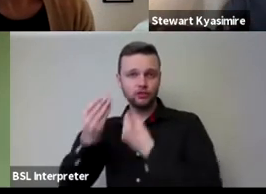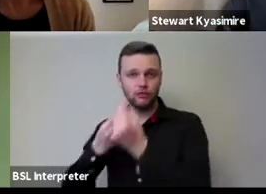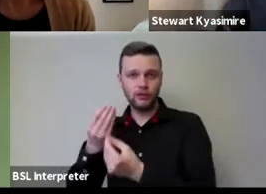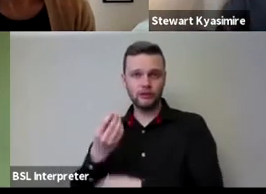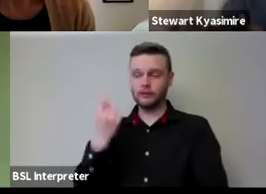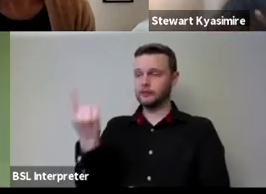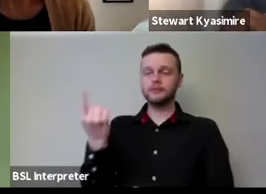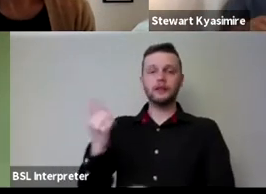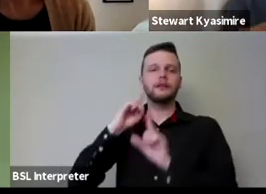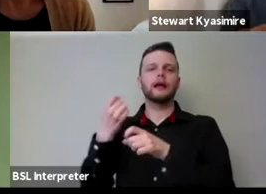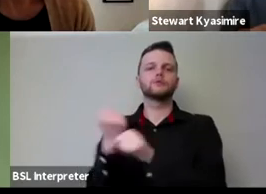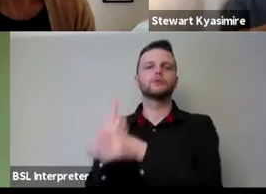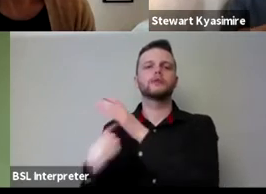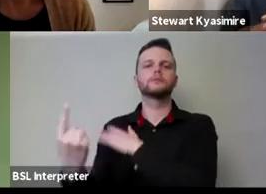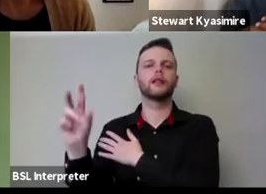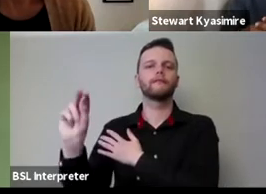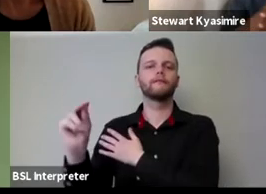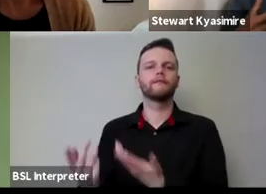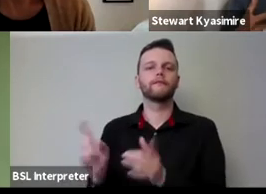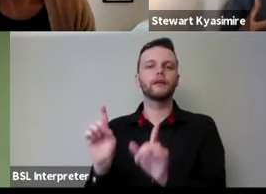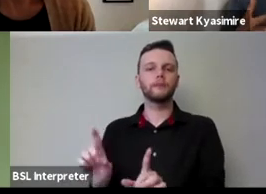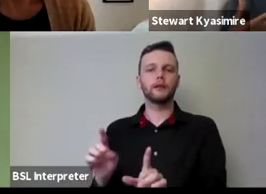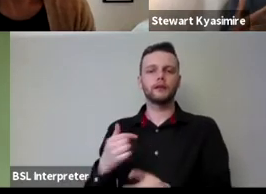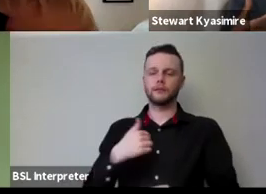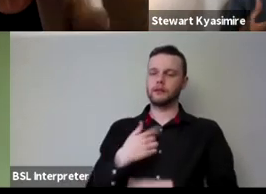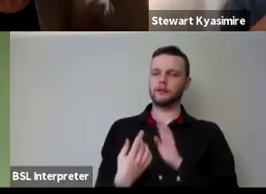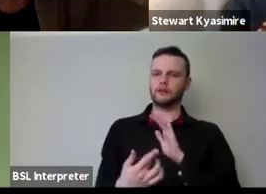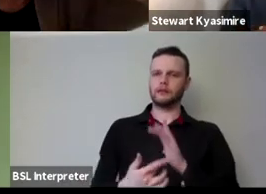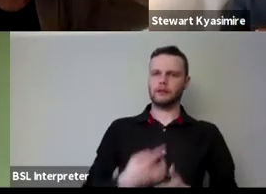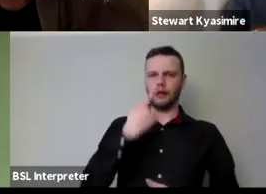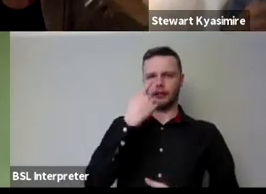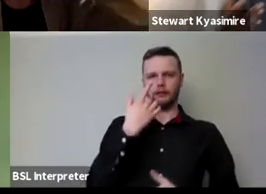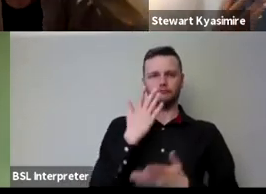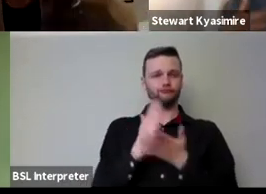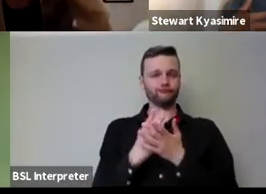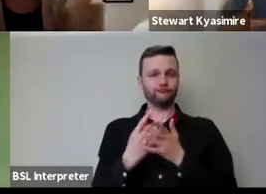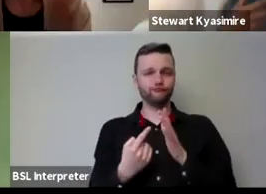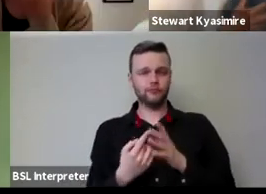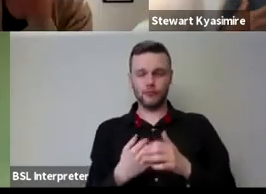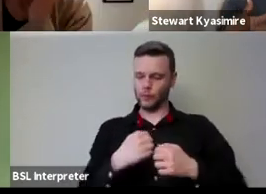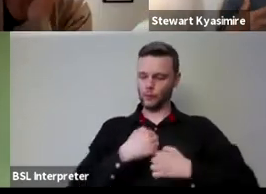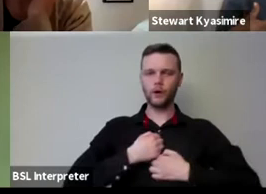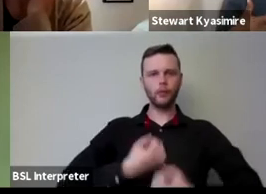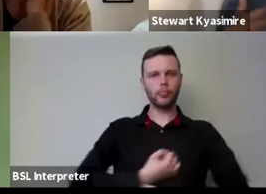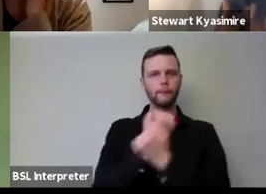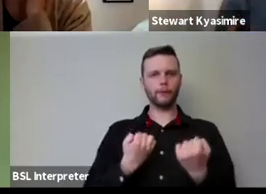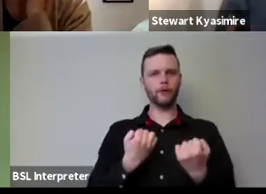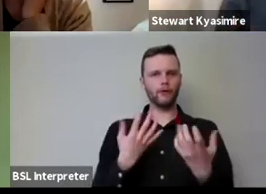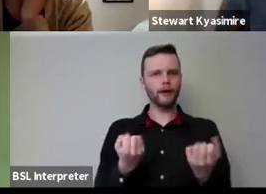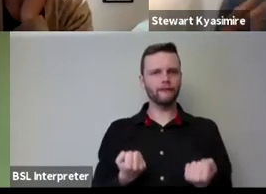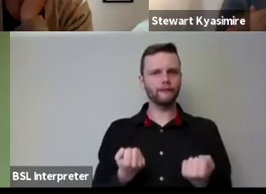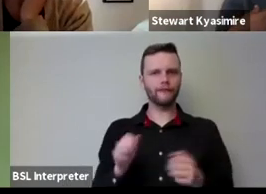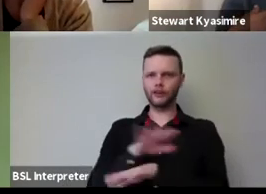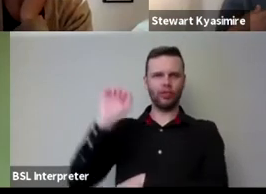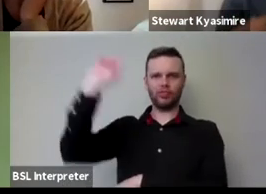go ahead and do that so i think what people one of the main things people need to take away is that we are the power we are the powerful ones not them